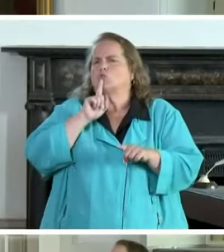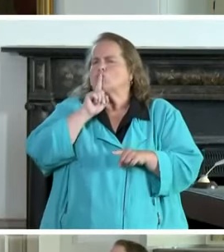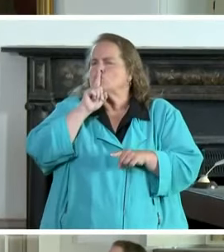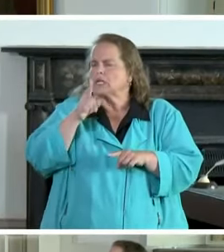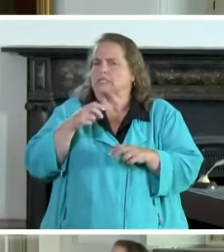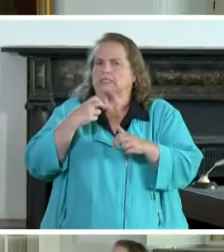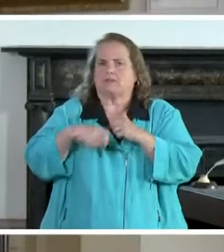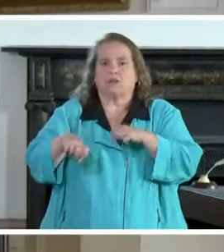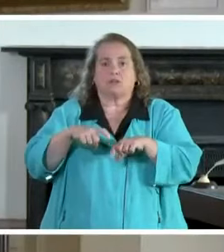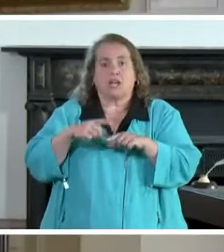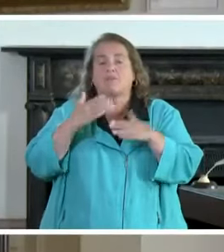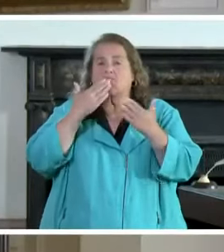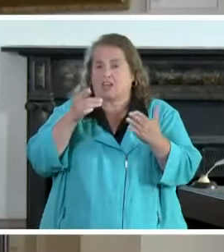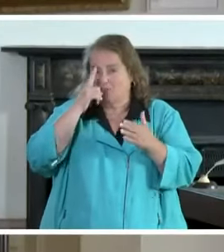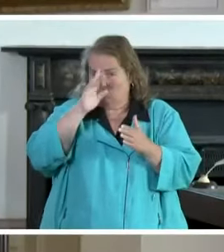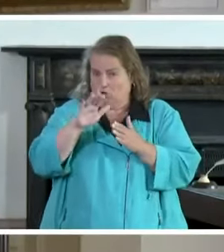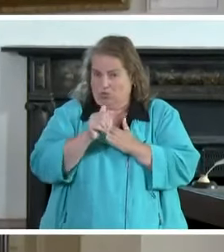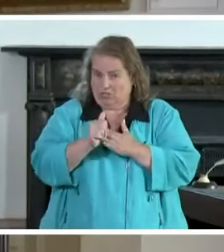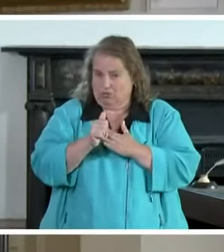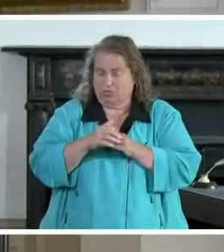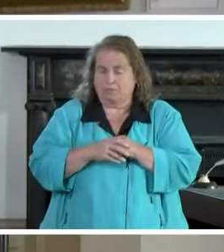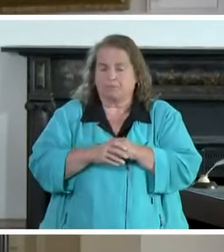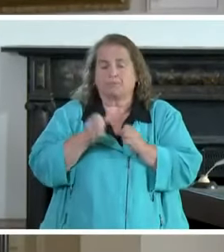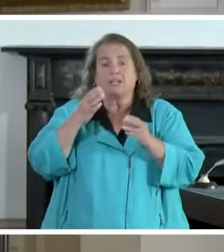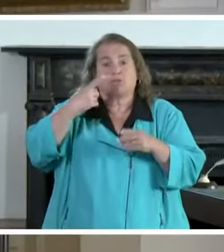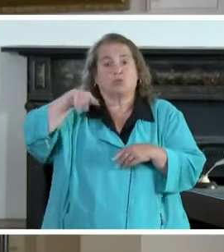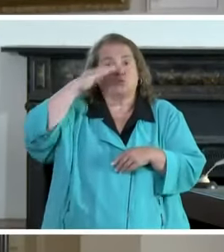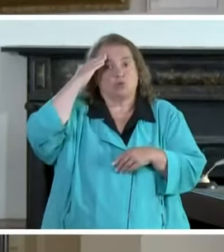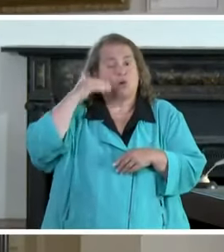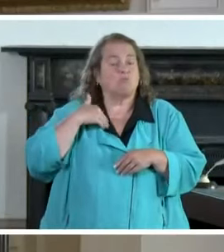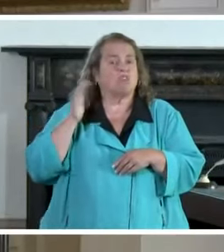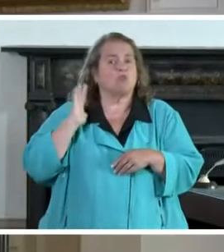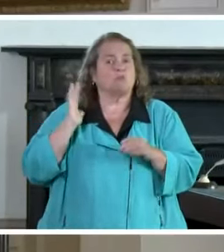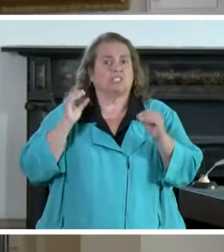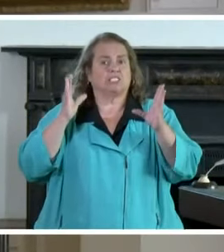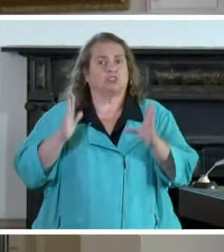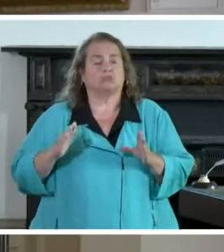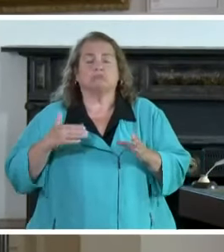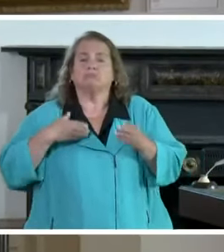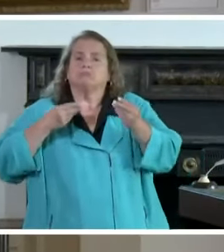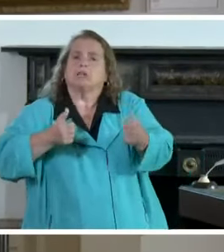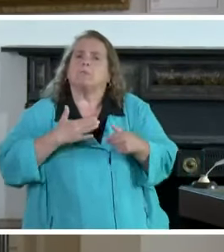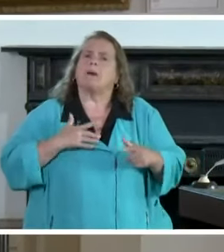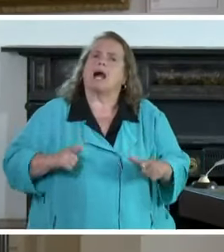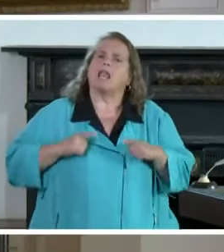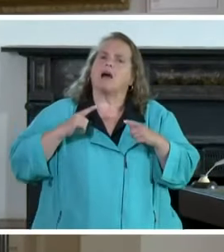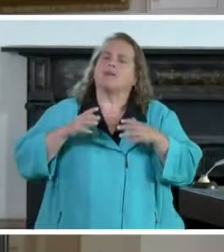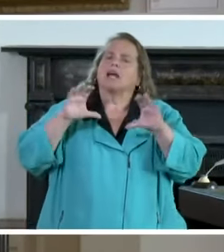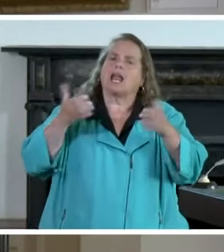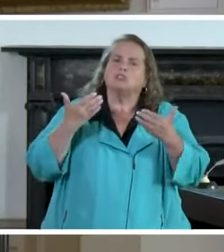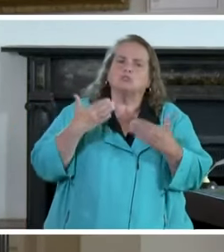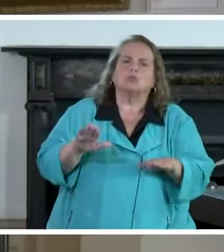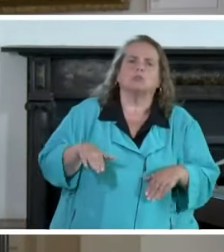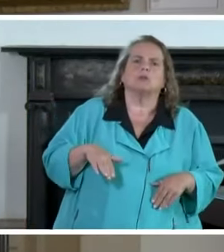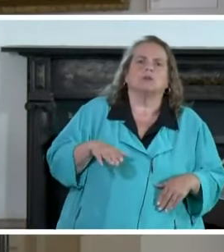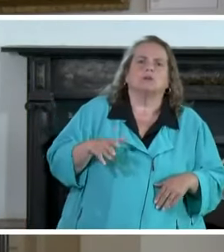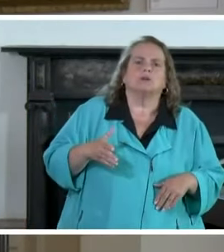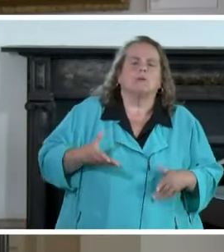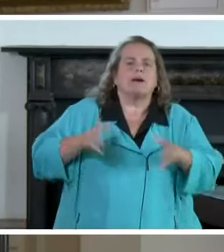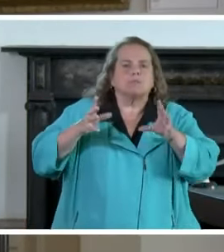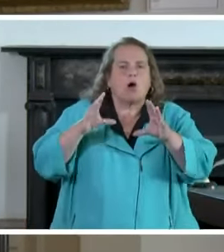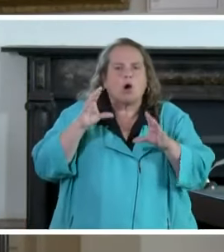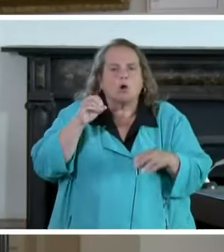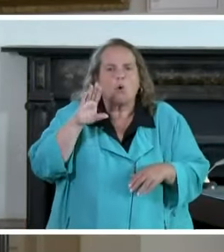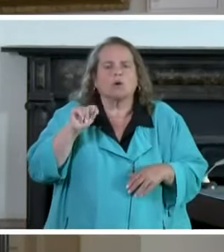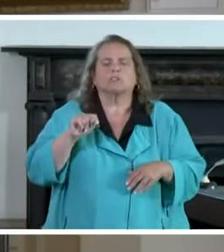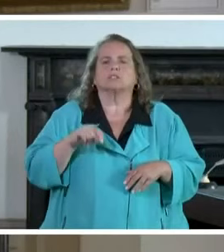you for your leadership. Um, many of you know I'm a former teacher. spent my life in the classroom on the basketball court and as an assistant principal.